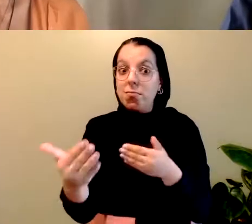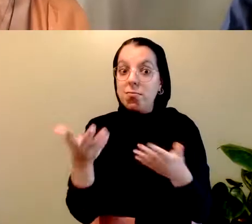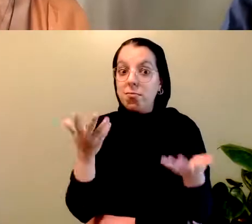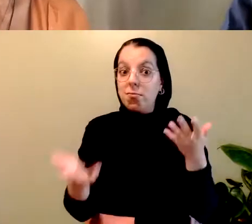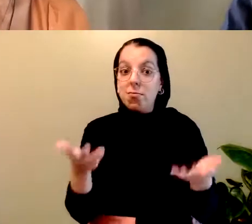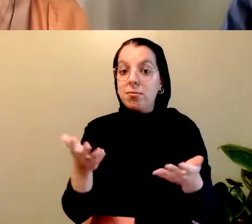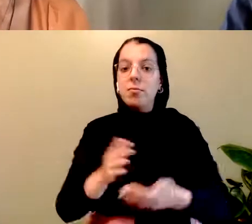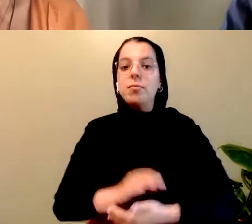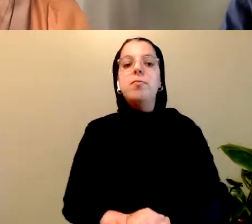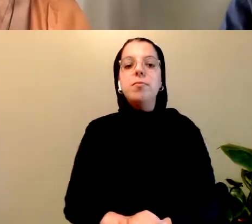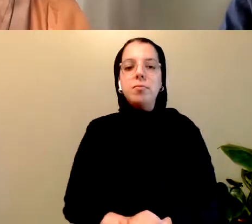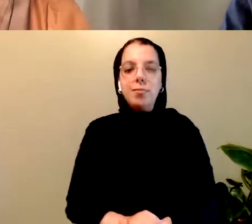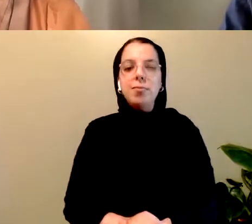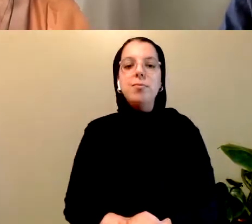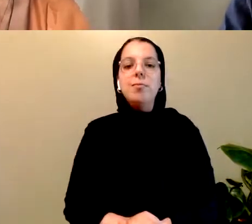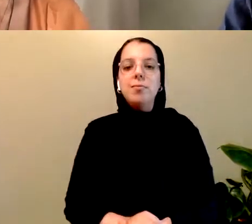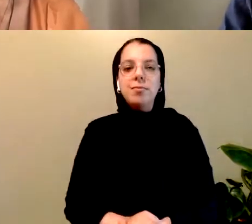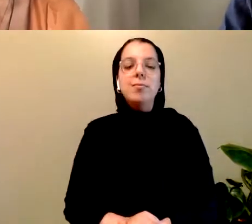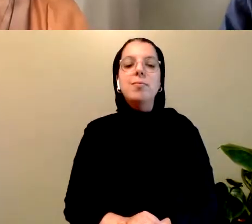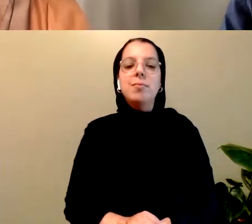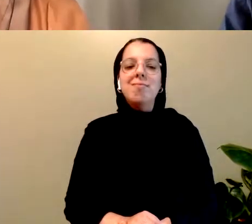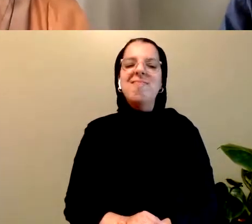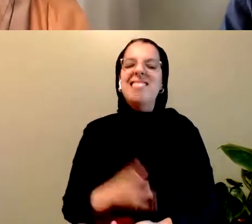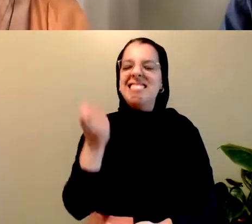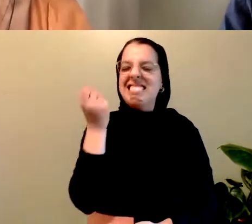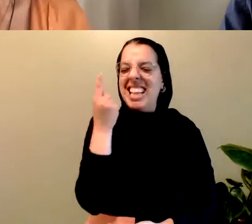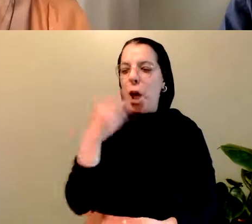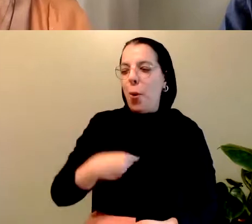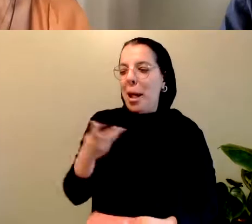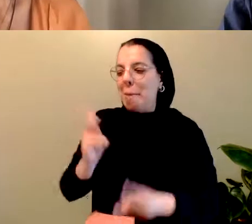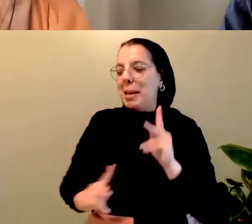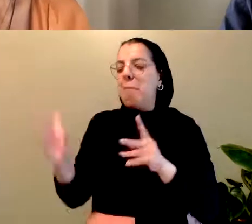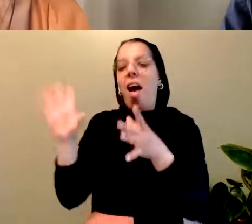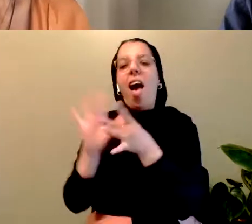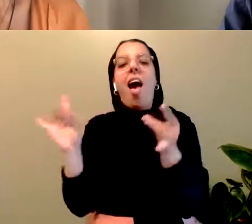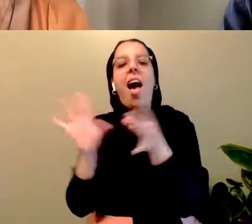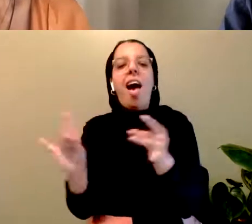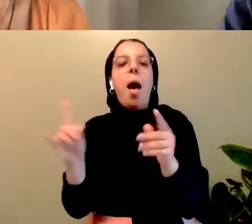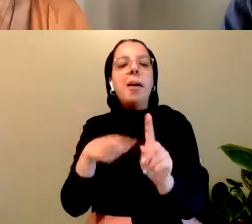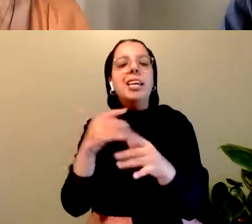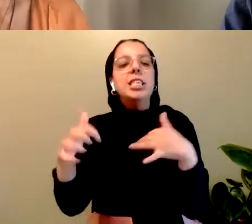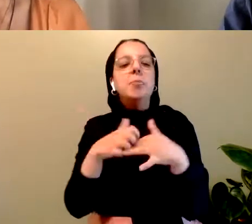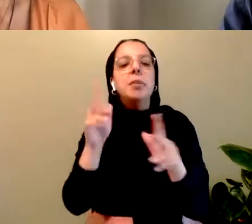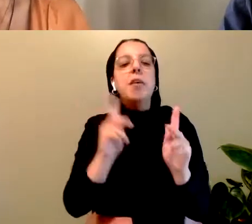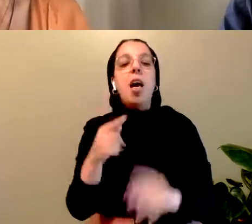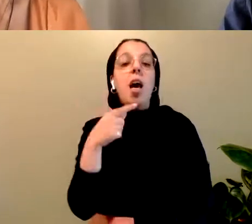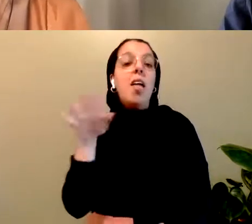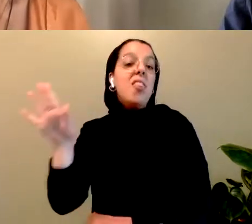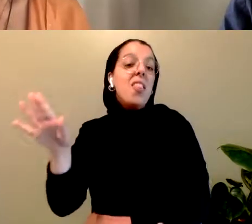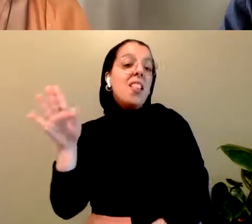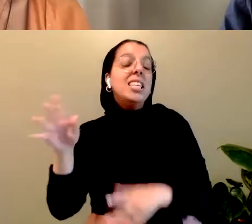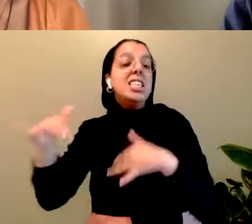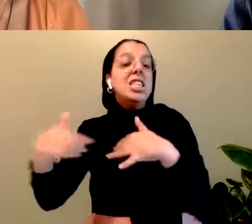And yet so many of the stories we choose to tell are, Indigenous person encounters legacies of trauma from settler